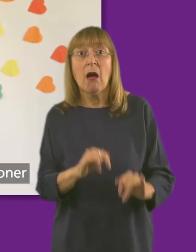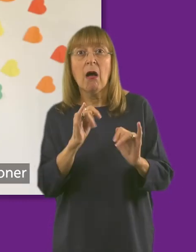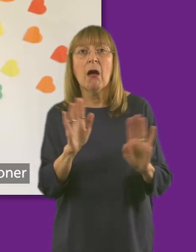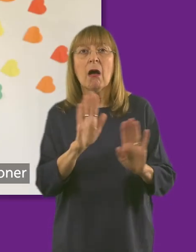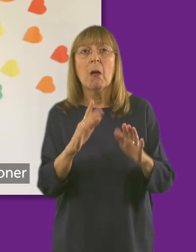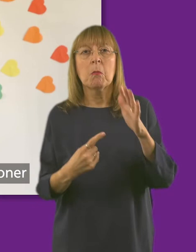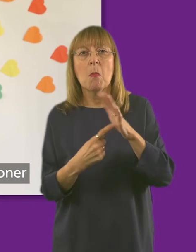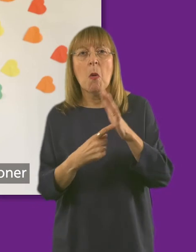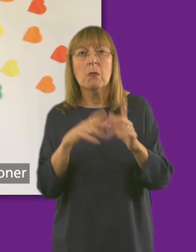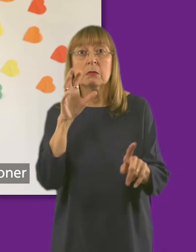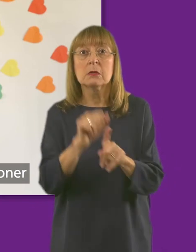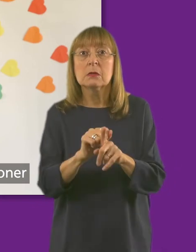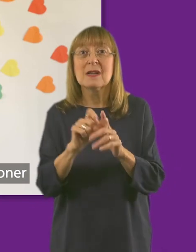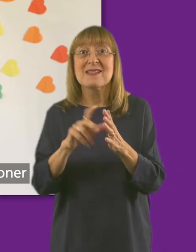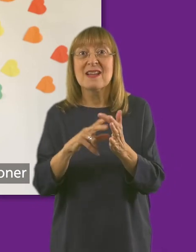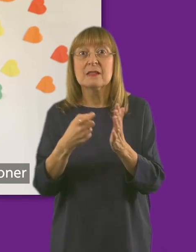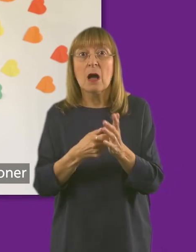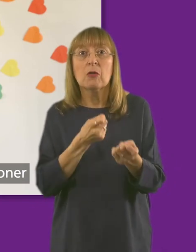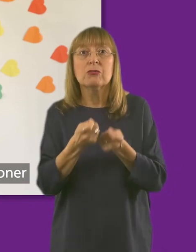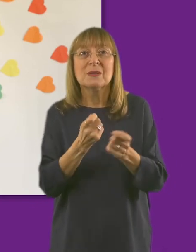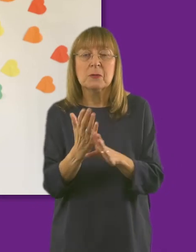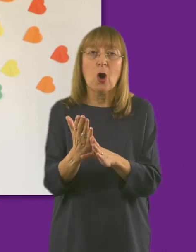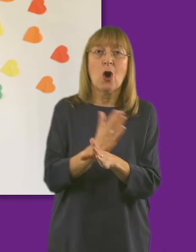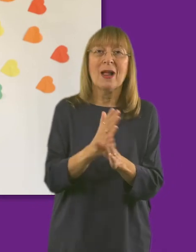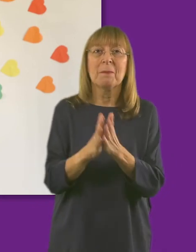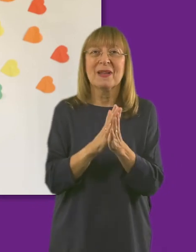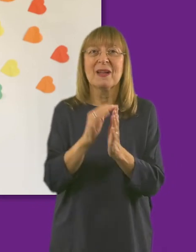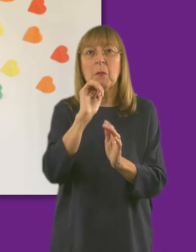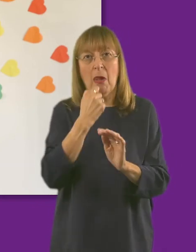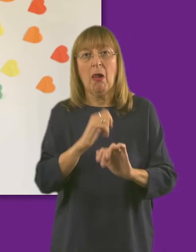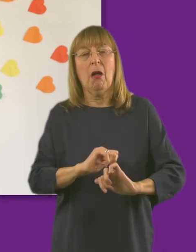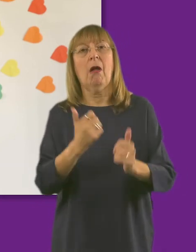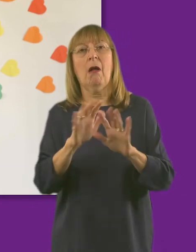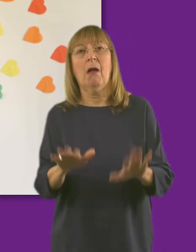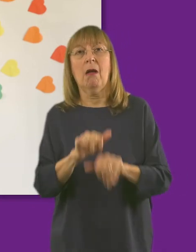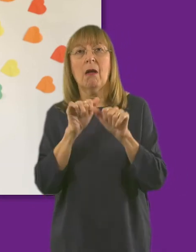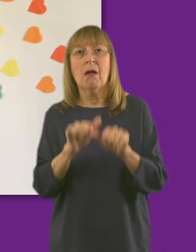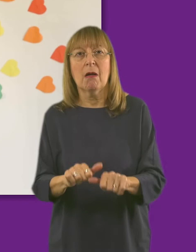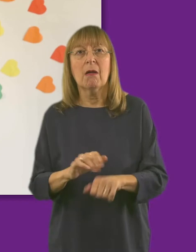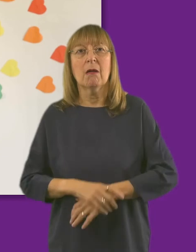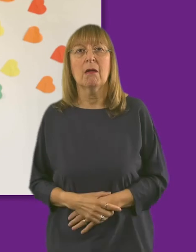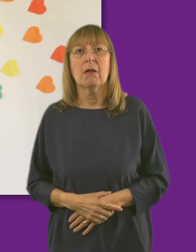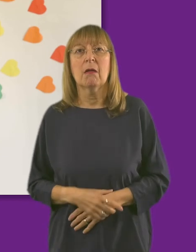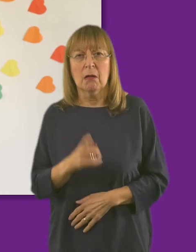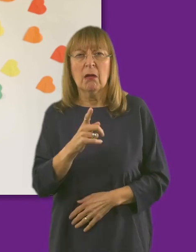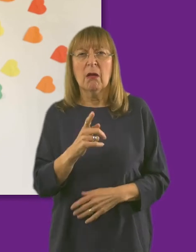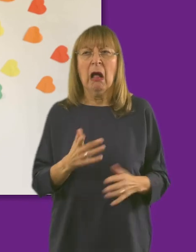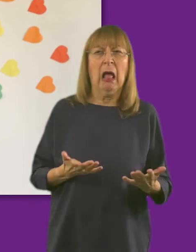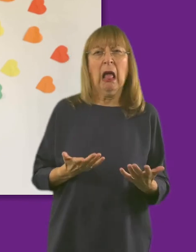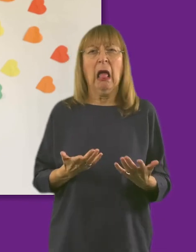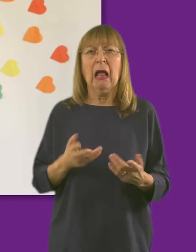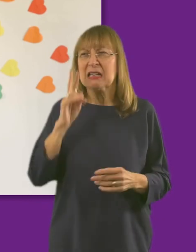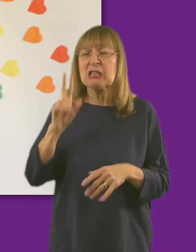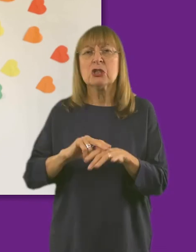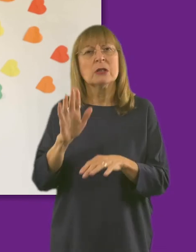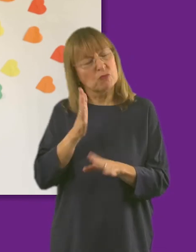it's important to find cancer early so treatment can start sooner and there's a better chance of being cured. Please do not hesitate to speak to your